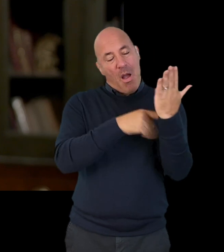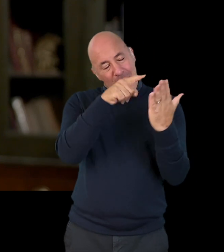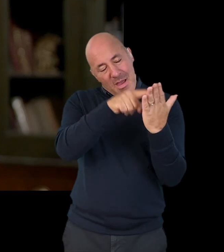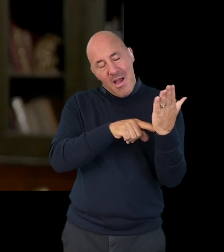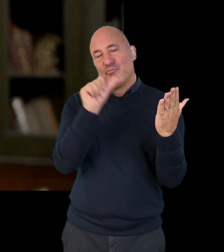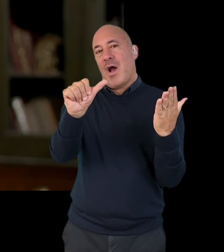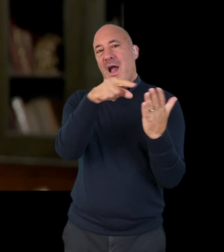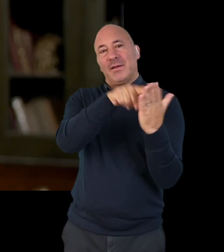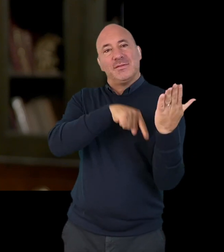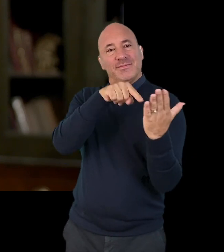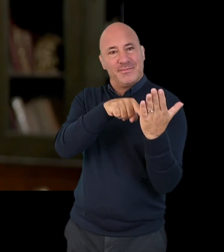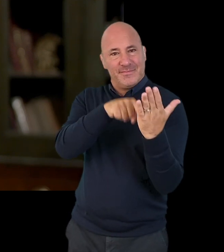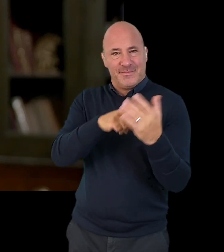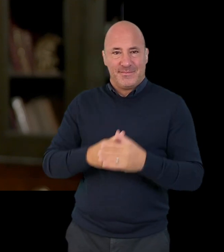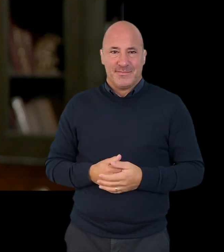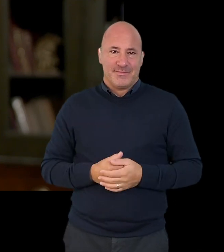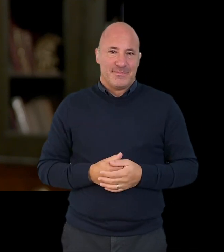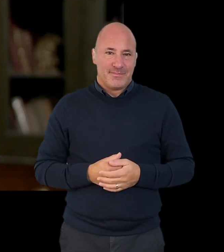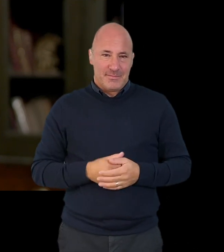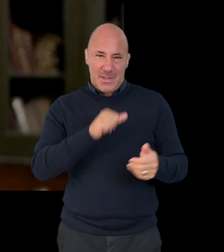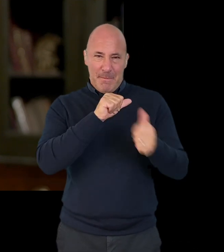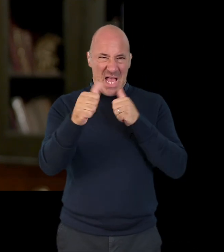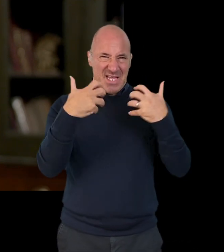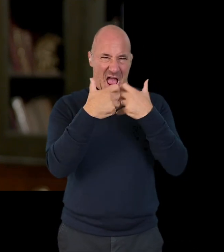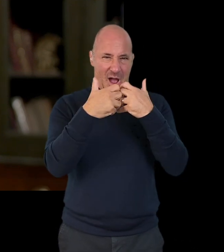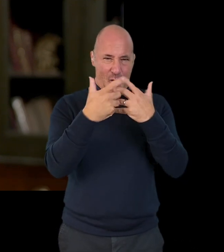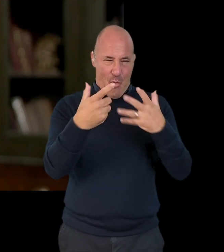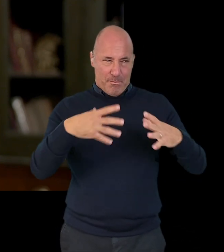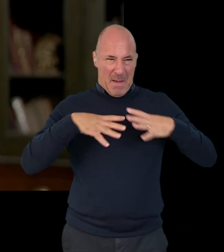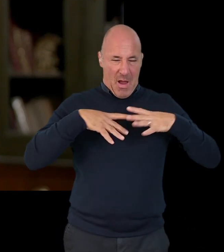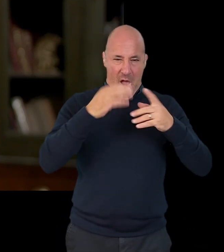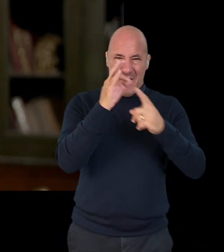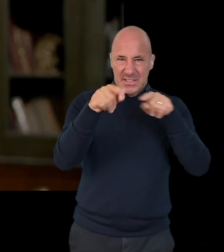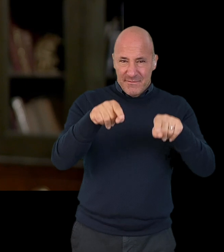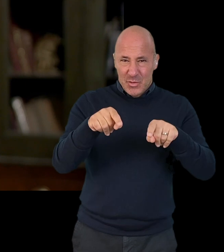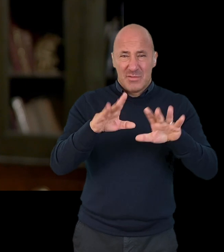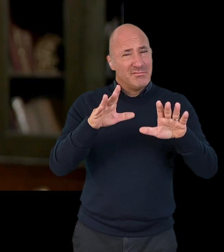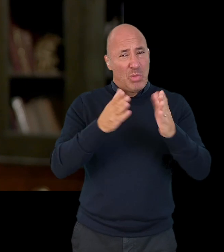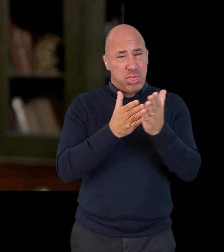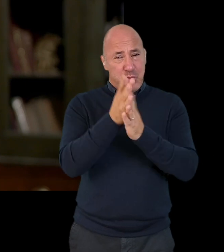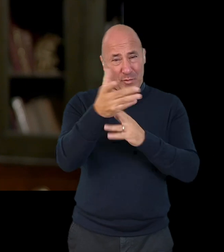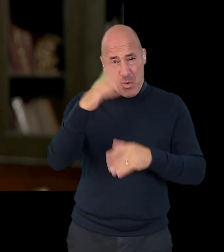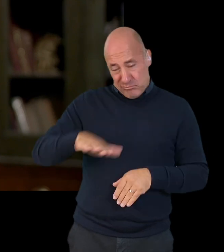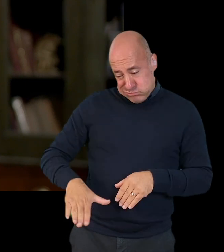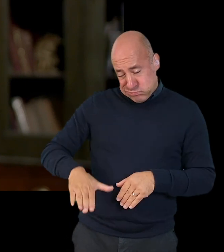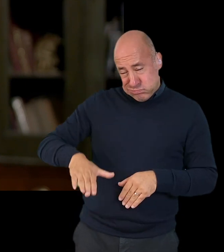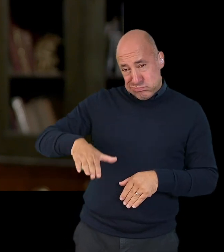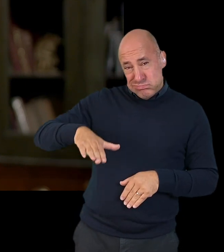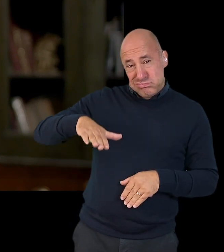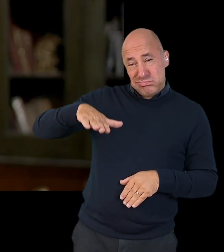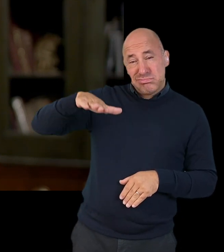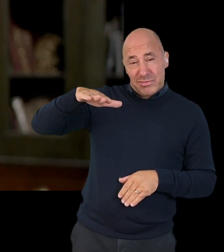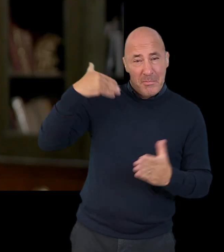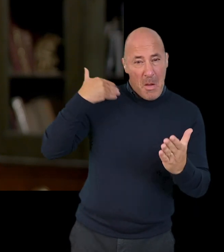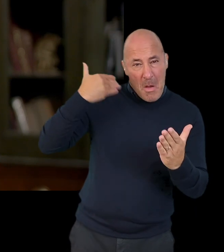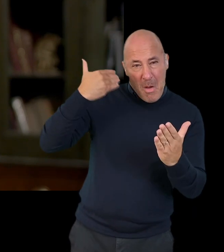when you have your asylum interview. The best way to prepare for that interview is to go through your